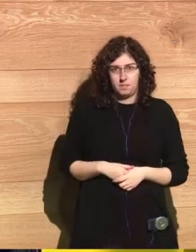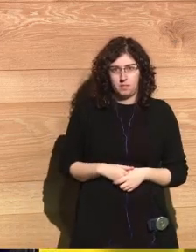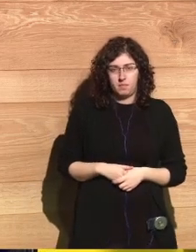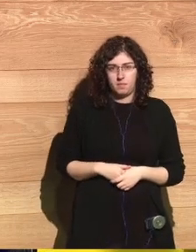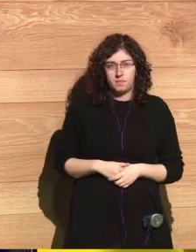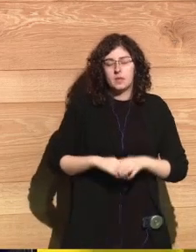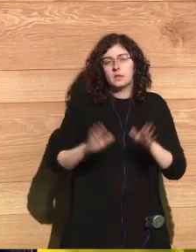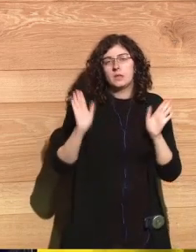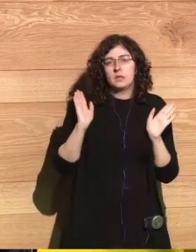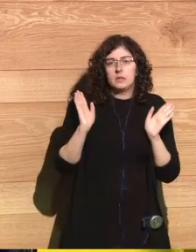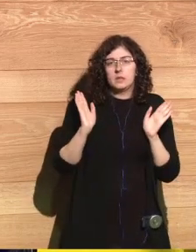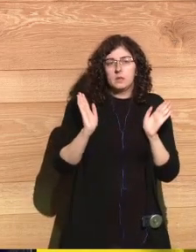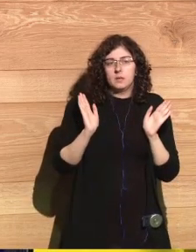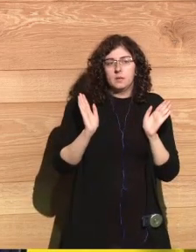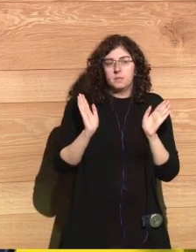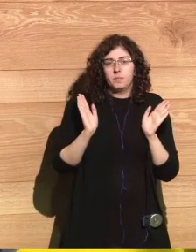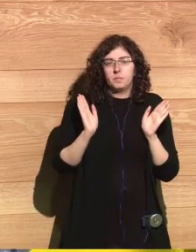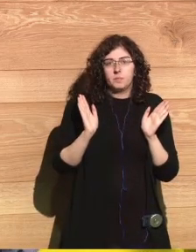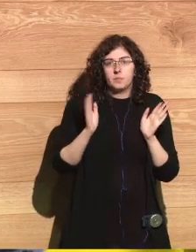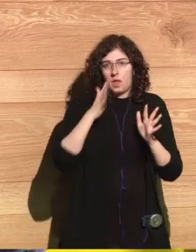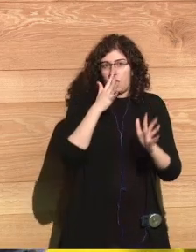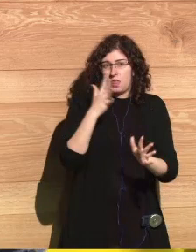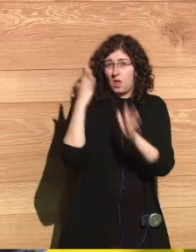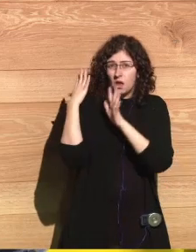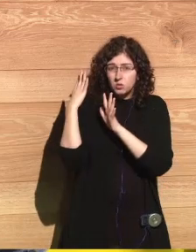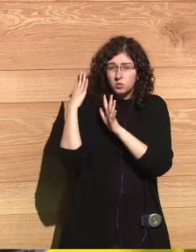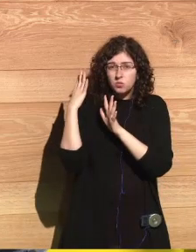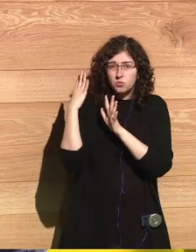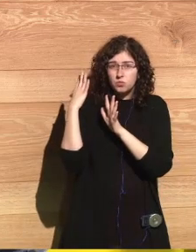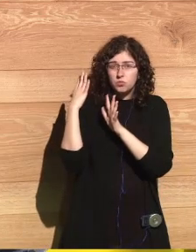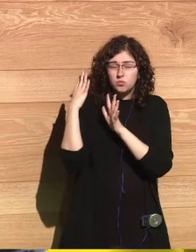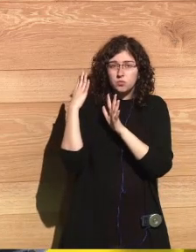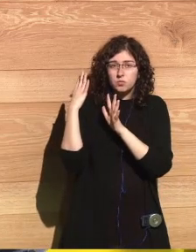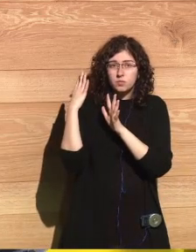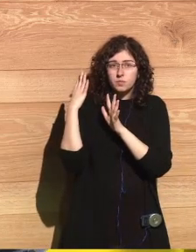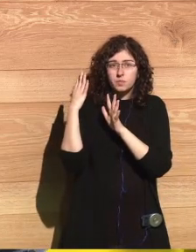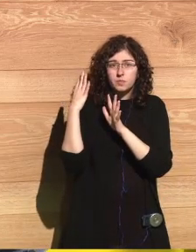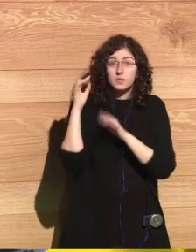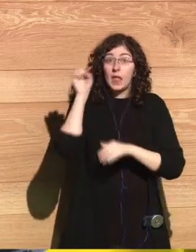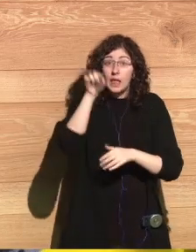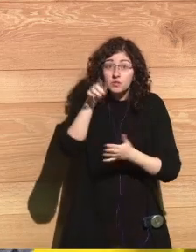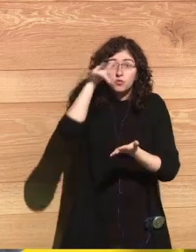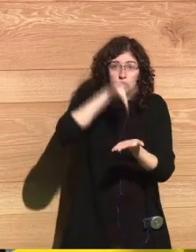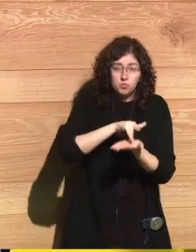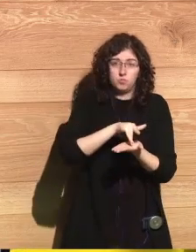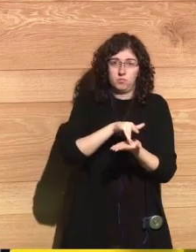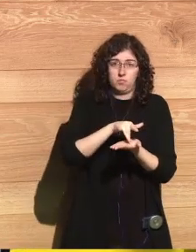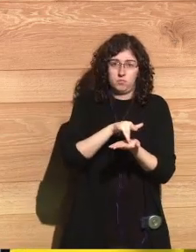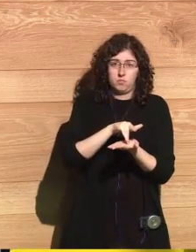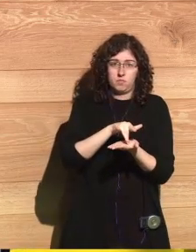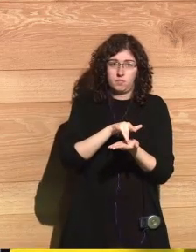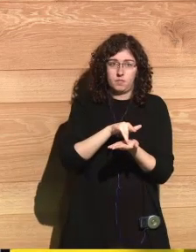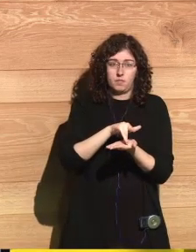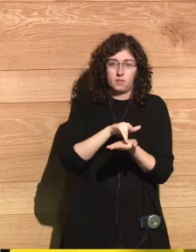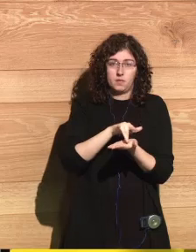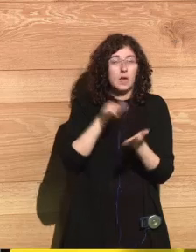But, about 10 years ago, this kind of thing started happening. There are millions of people from